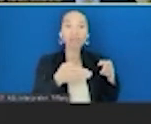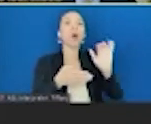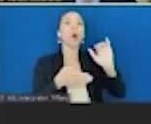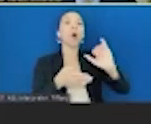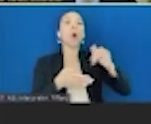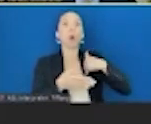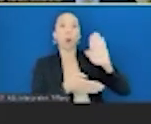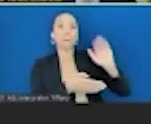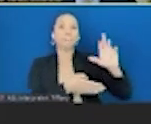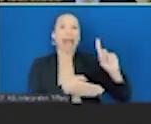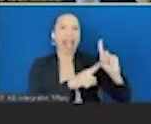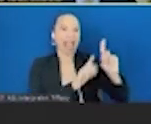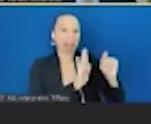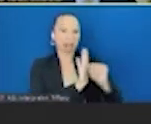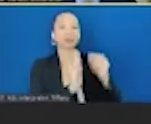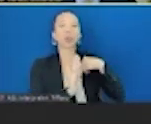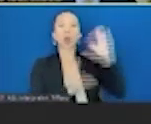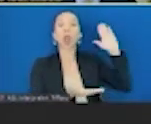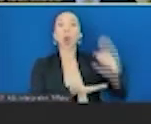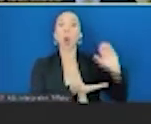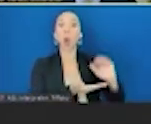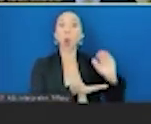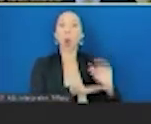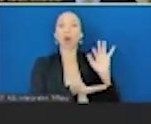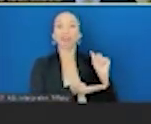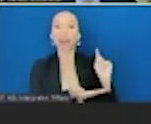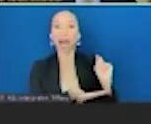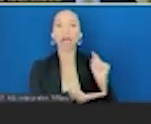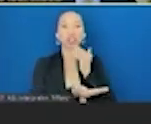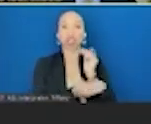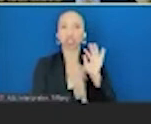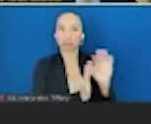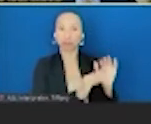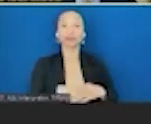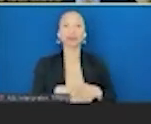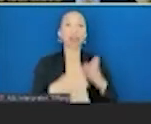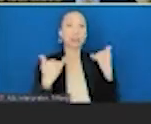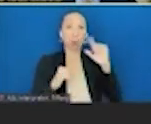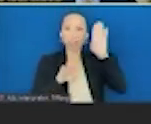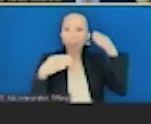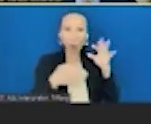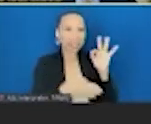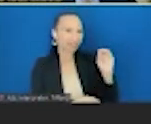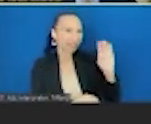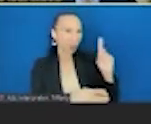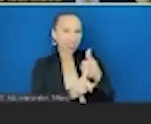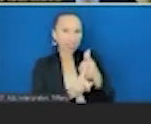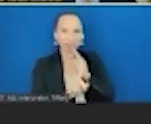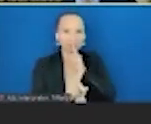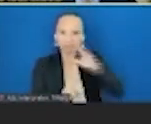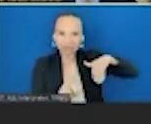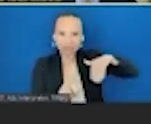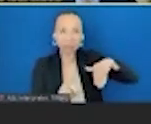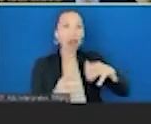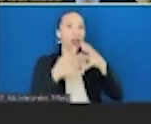have lower fat, lower saturated fat, lower sugar and so on. What we haven't focused enough on is foods. There's foods that are really good for us, protective